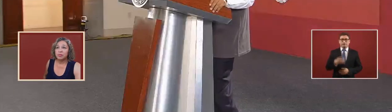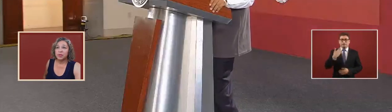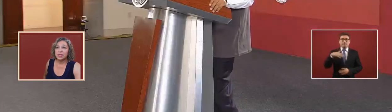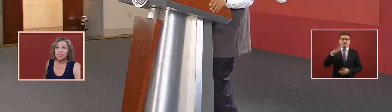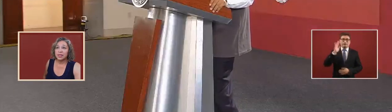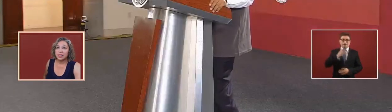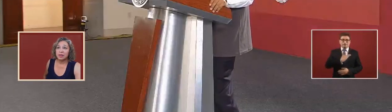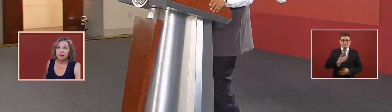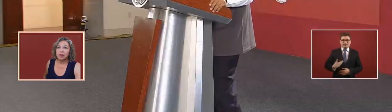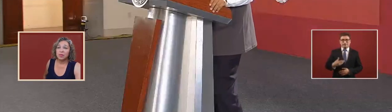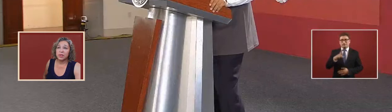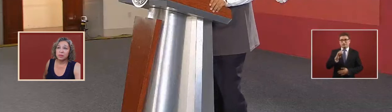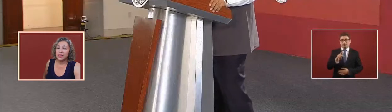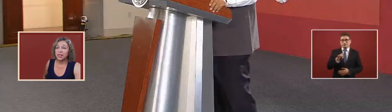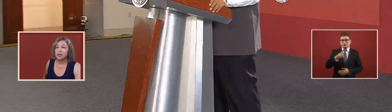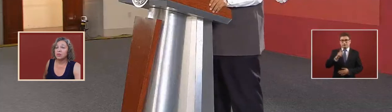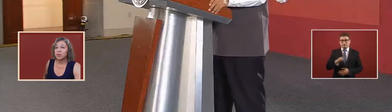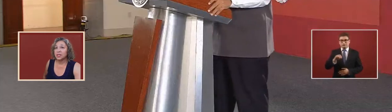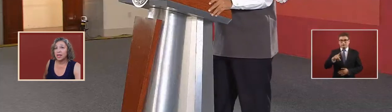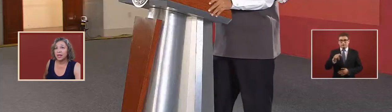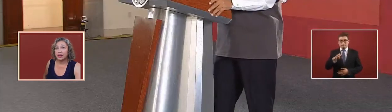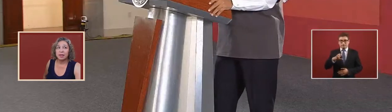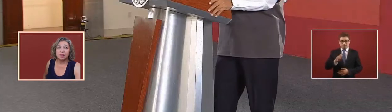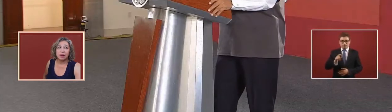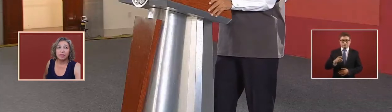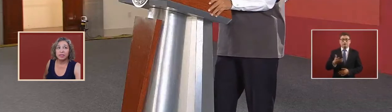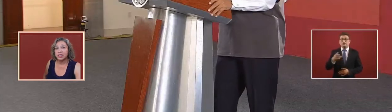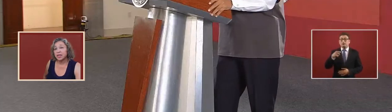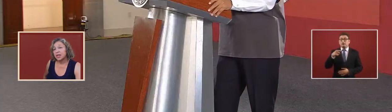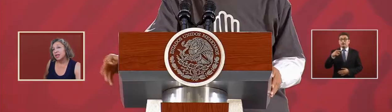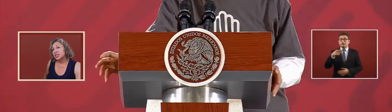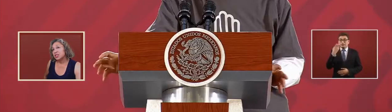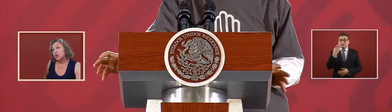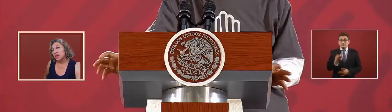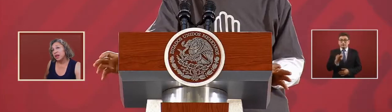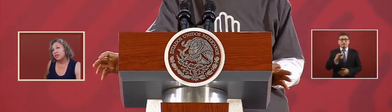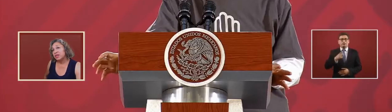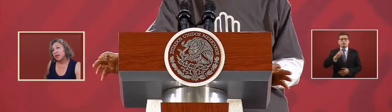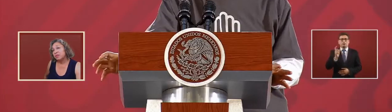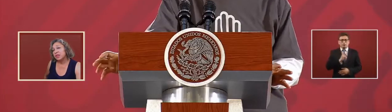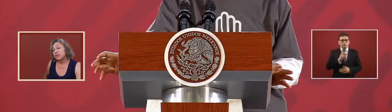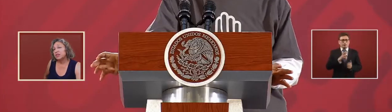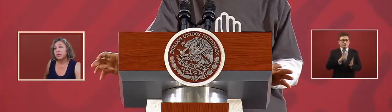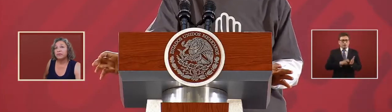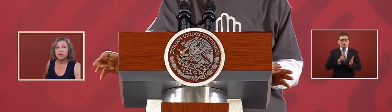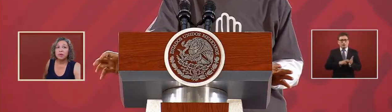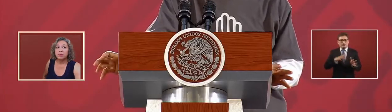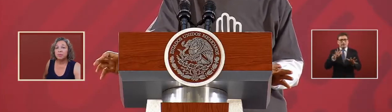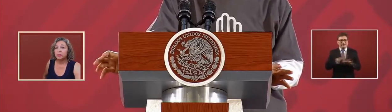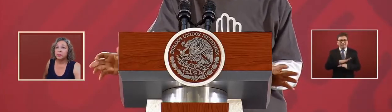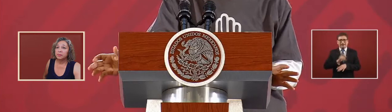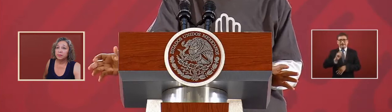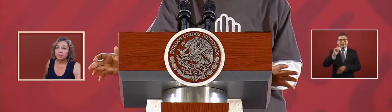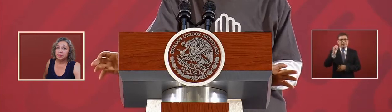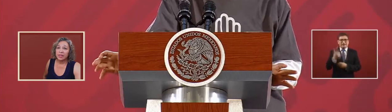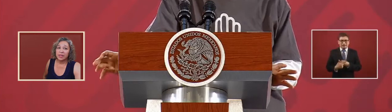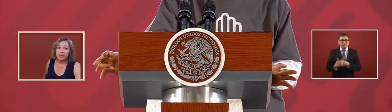when president lopez mateo was in office so every time there's a reform